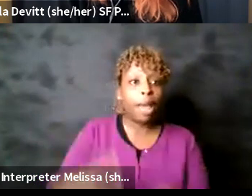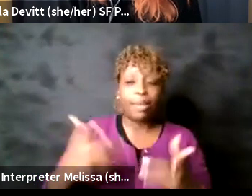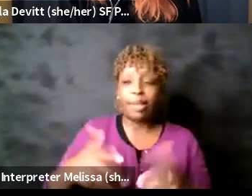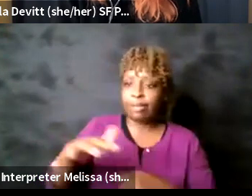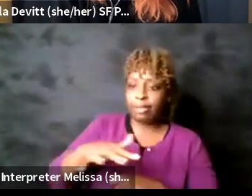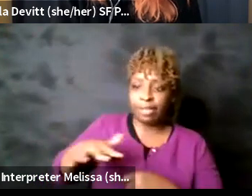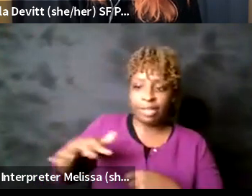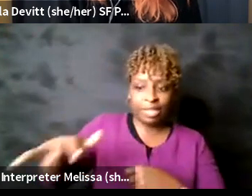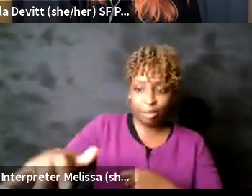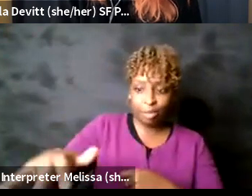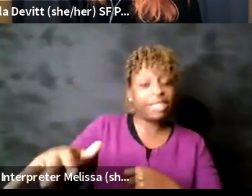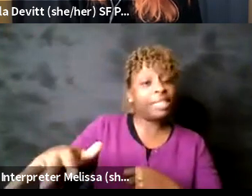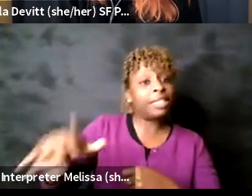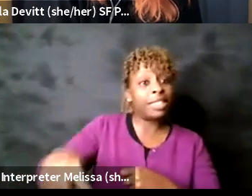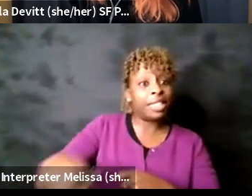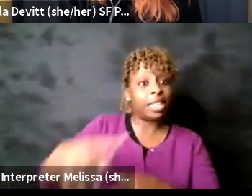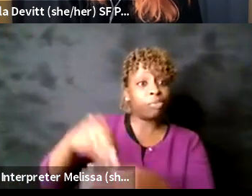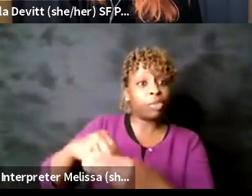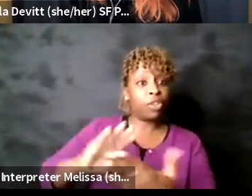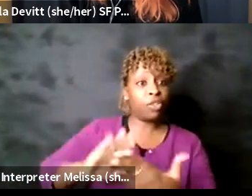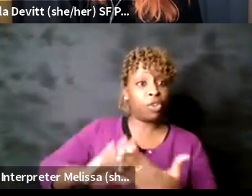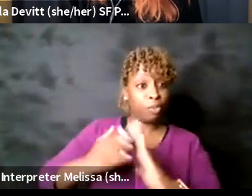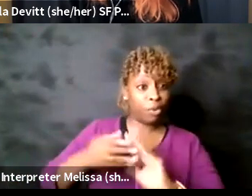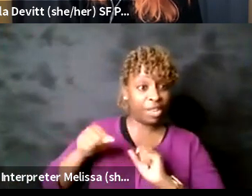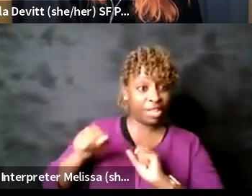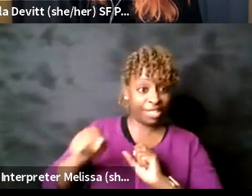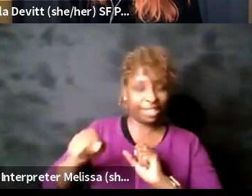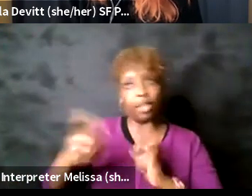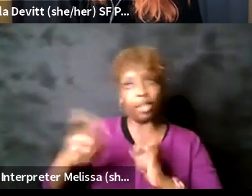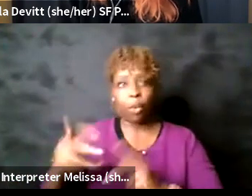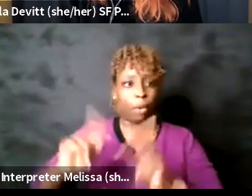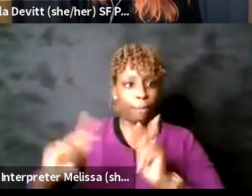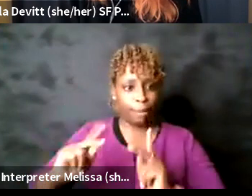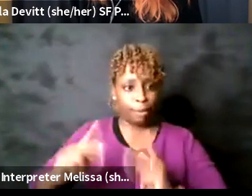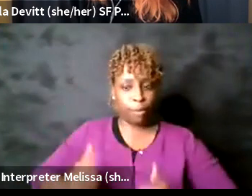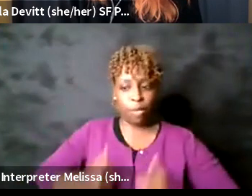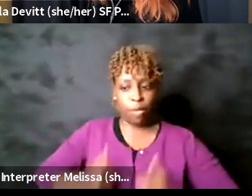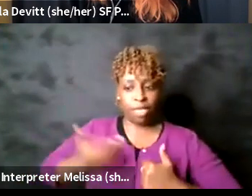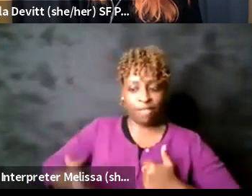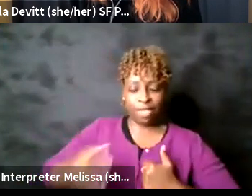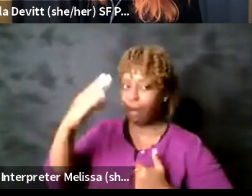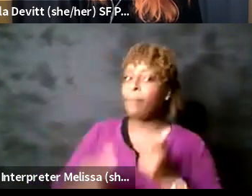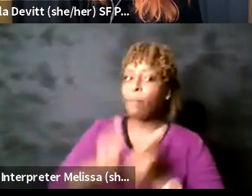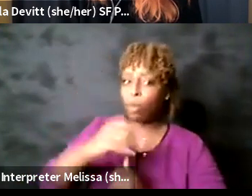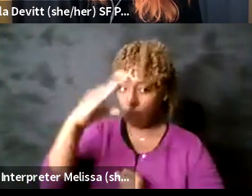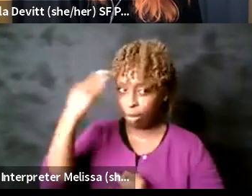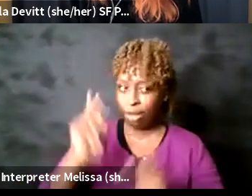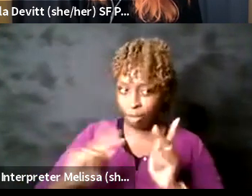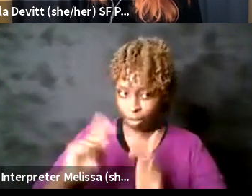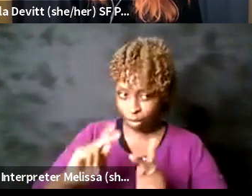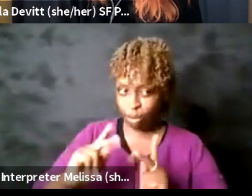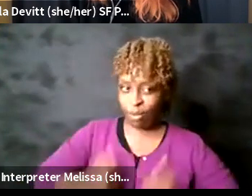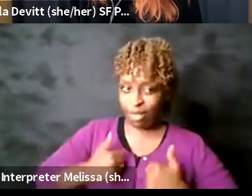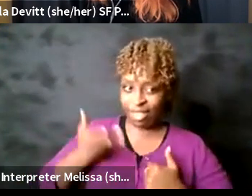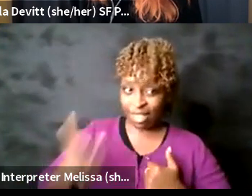are primarily um residential people of color and um bringing white folks into those spaces uh